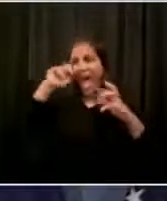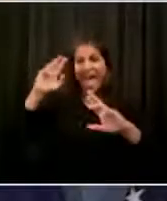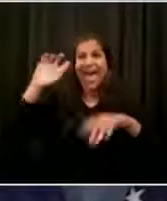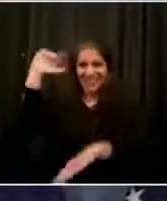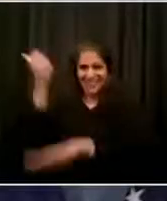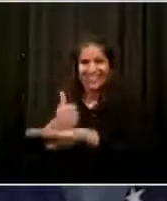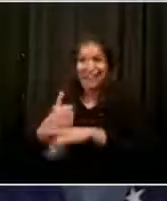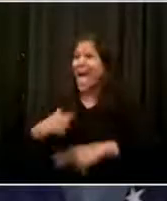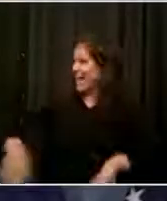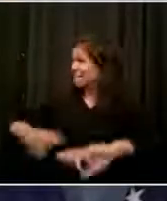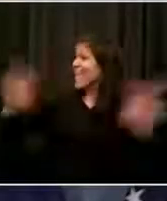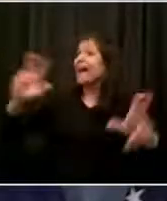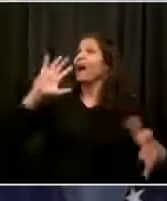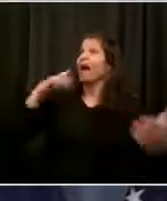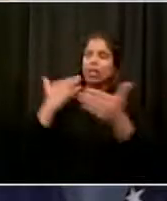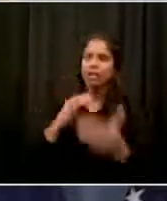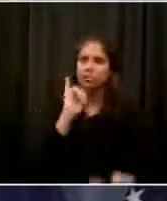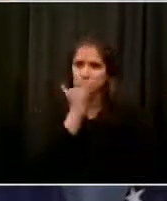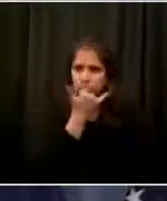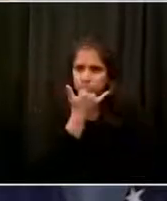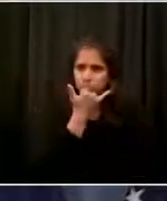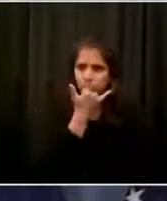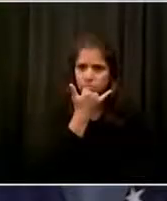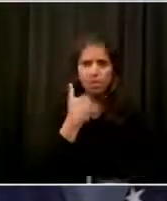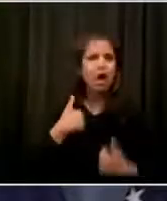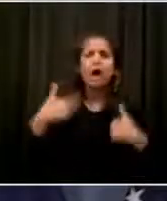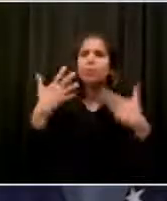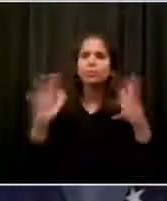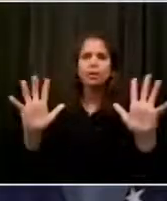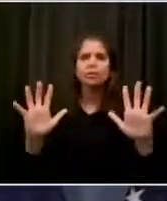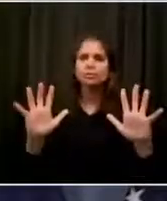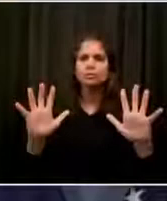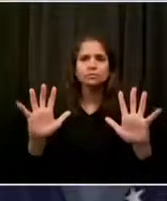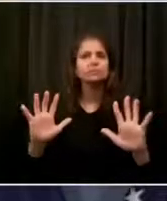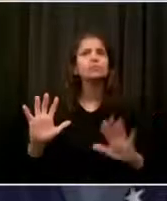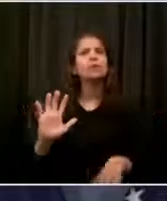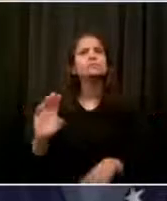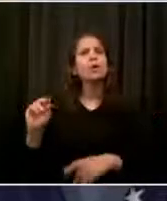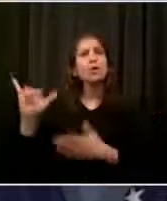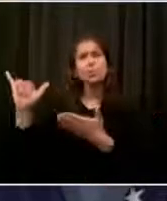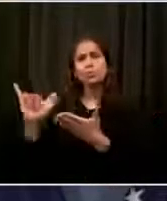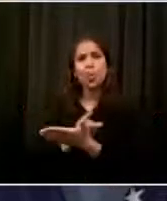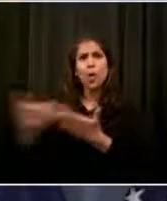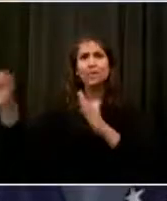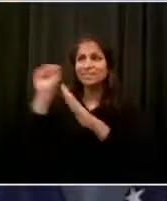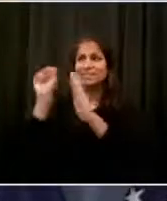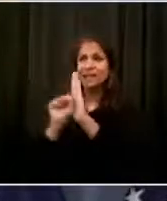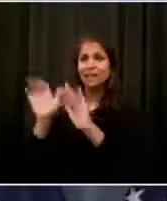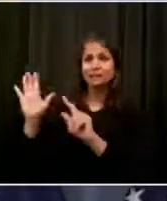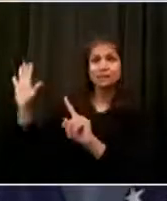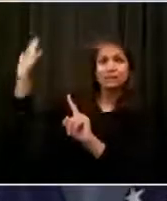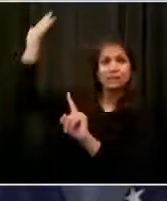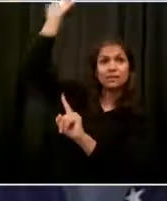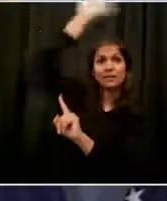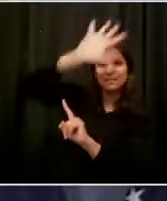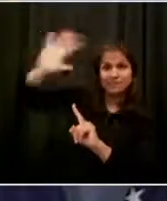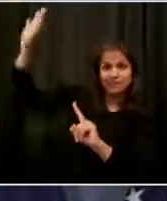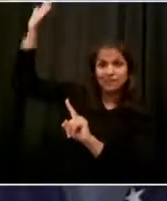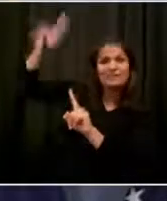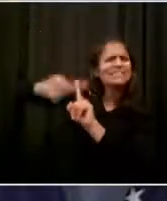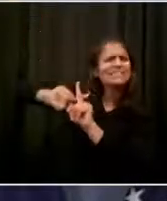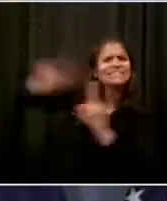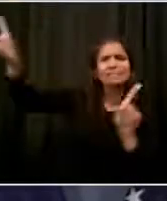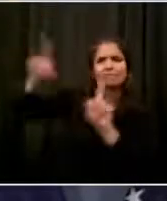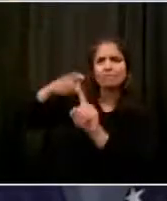and we're different in almost every place in the country. That's why we were the epicenter, just the nature of life in the nation's largest